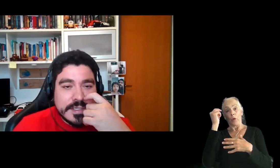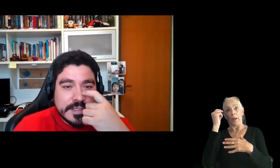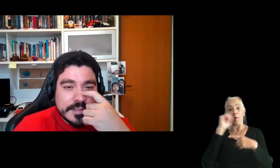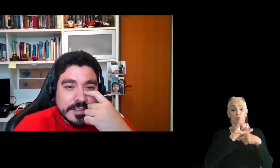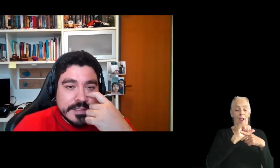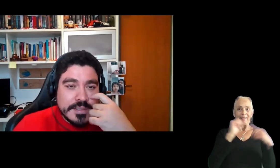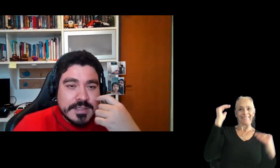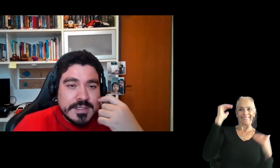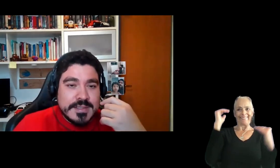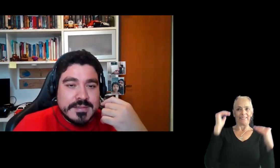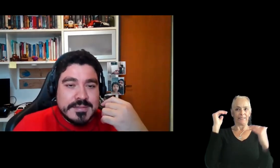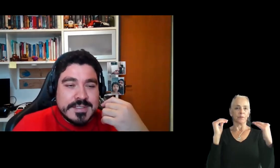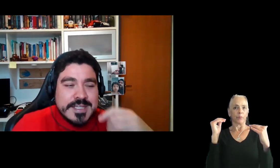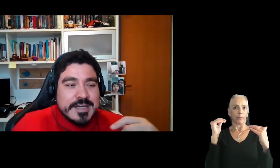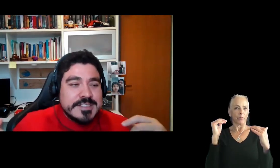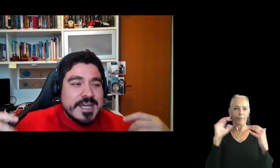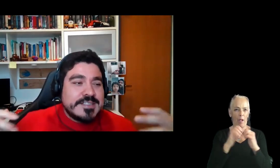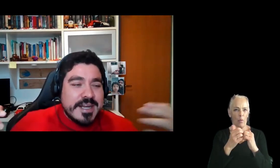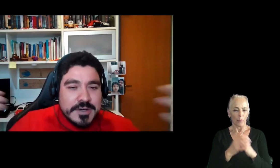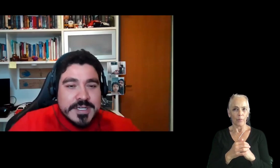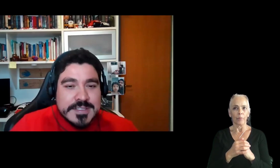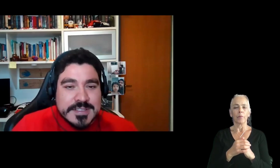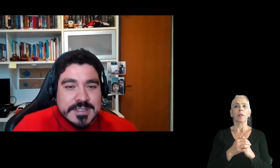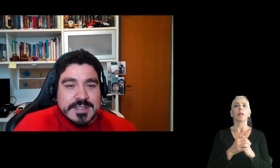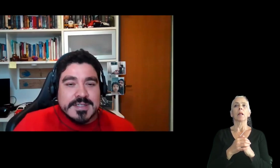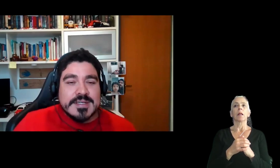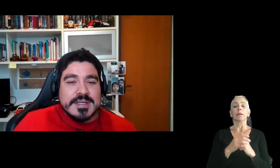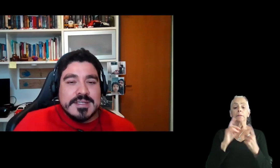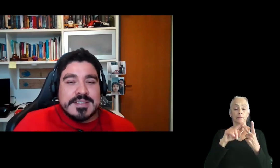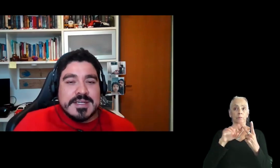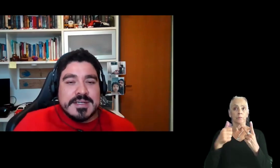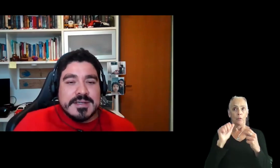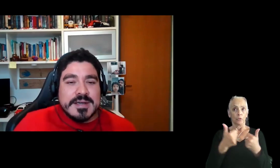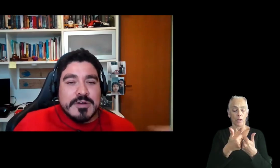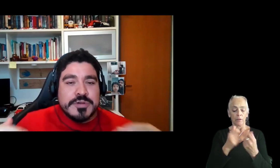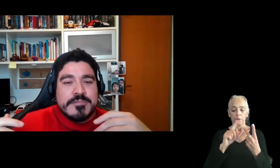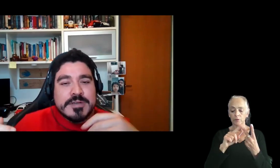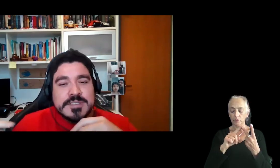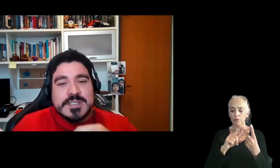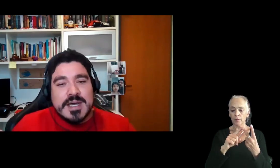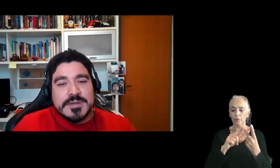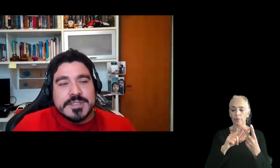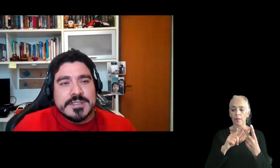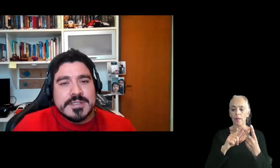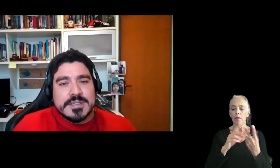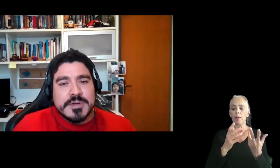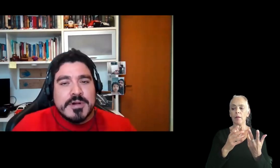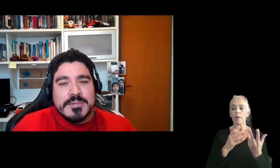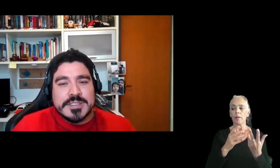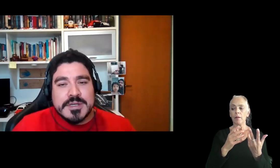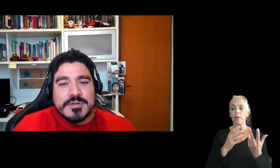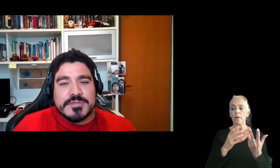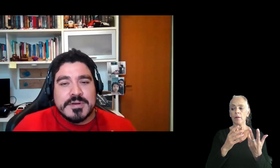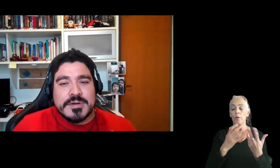Uh, and the second challenge that I noticed is the, how to reconcile the, the